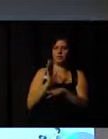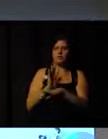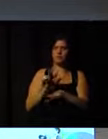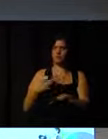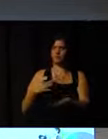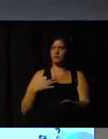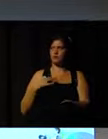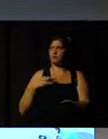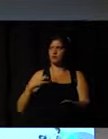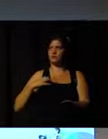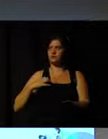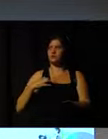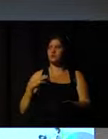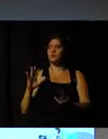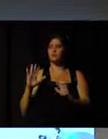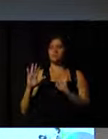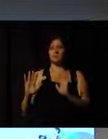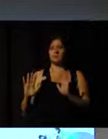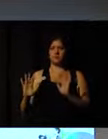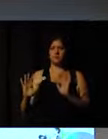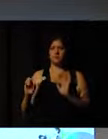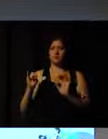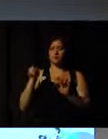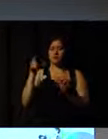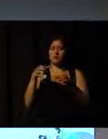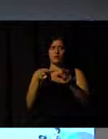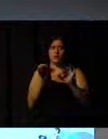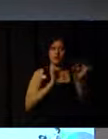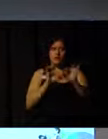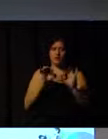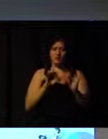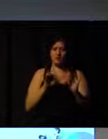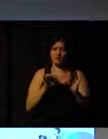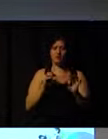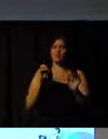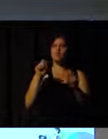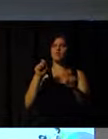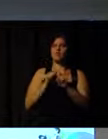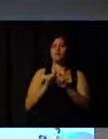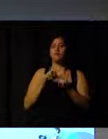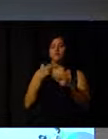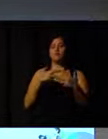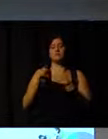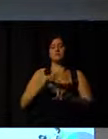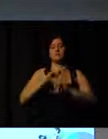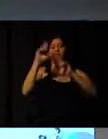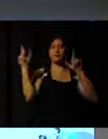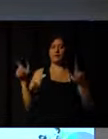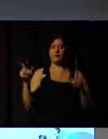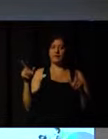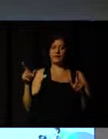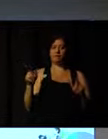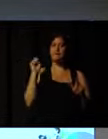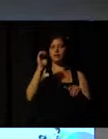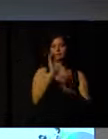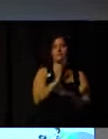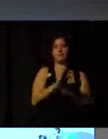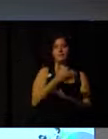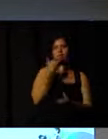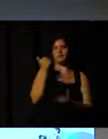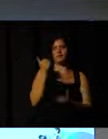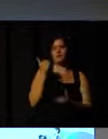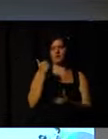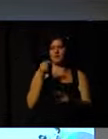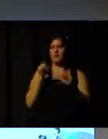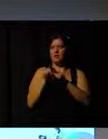unless organisations do something differently. We were lucky in that we were Coca-Cola support, so we